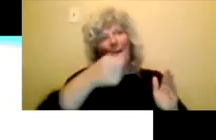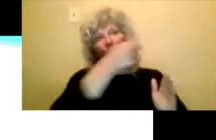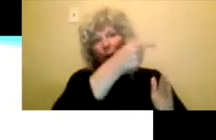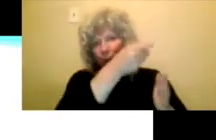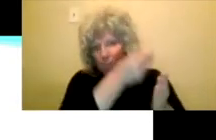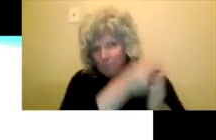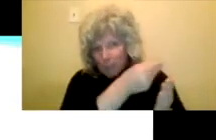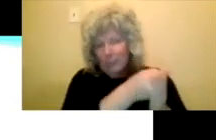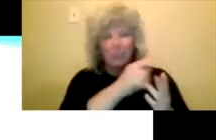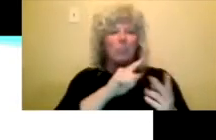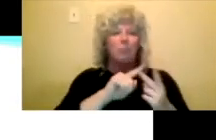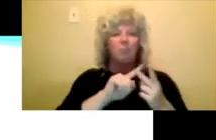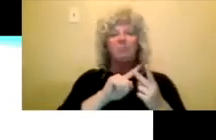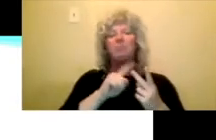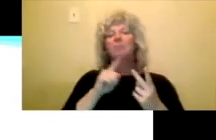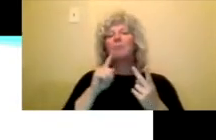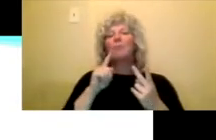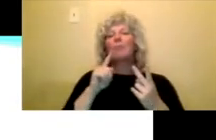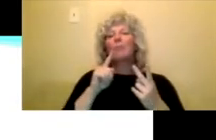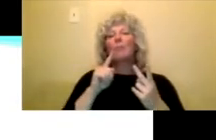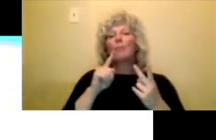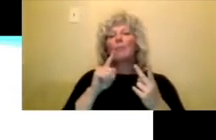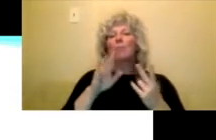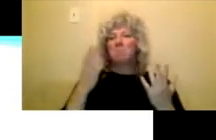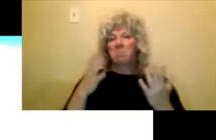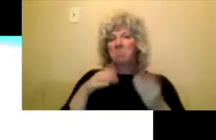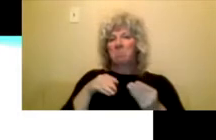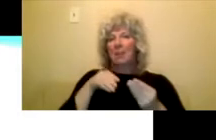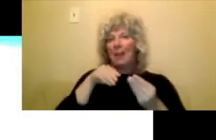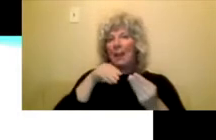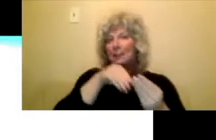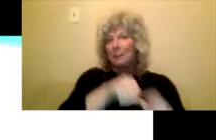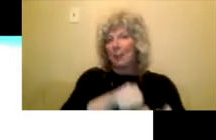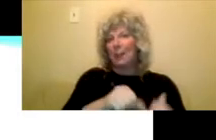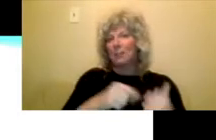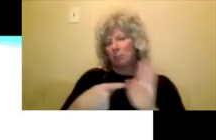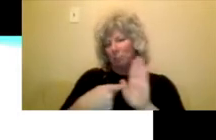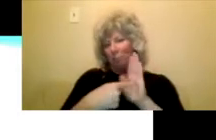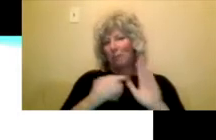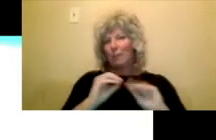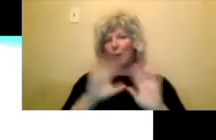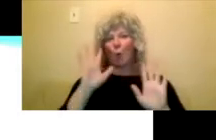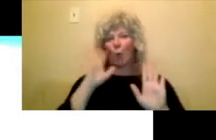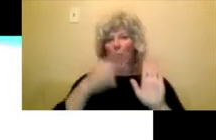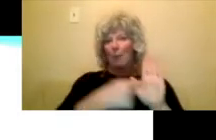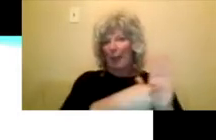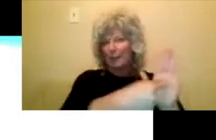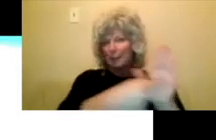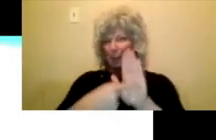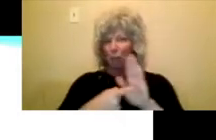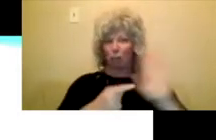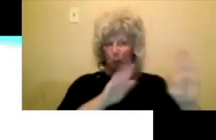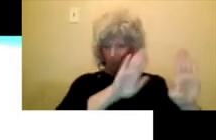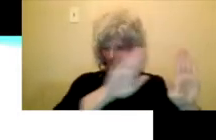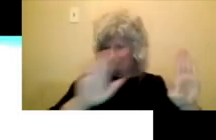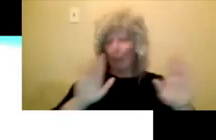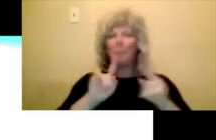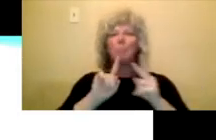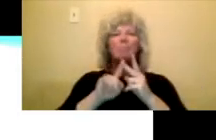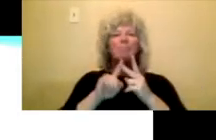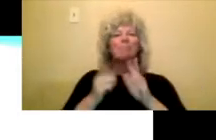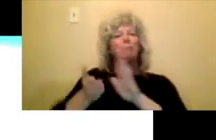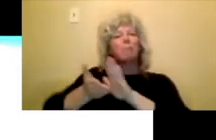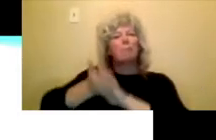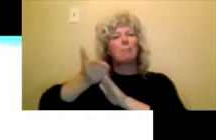can be for well obviously go towards exhibition fees, administrative fees, if you have